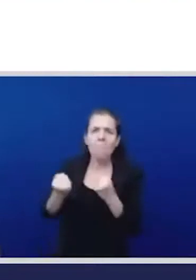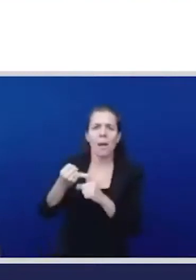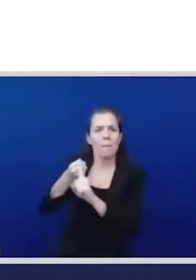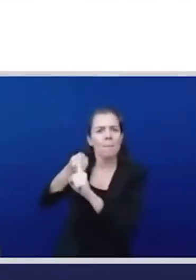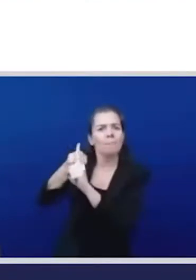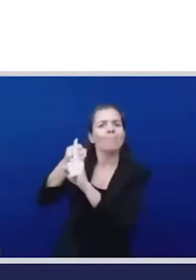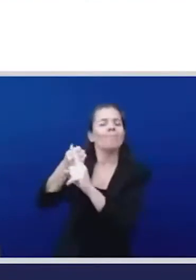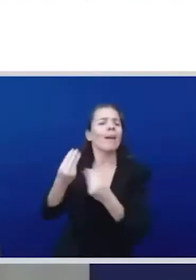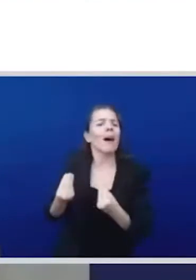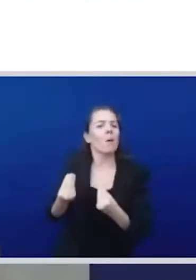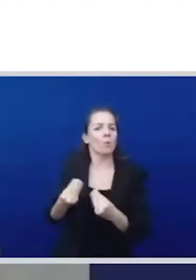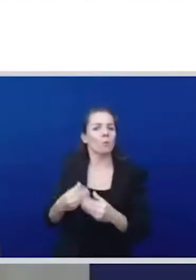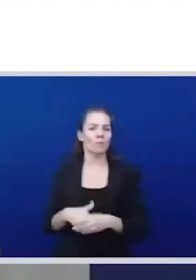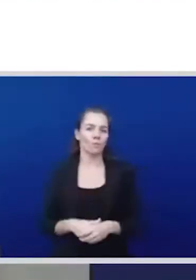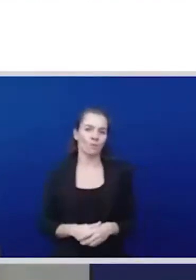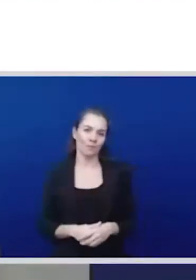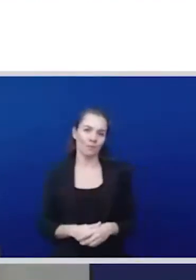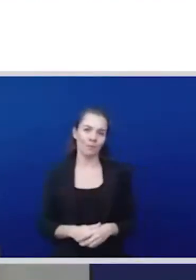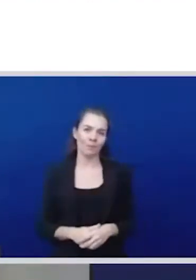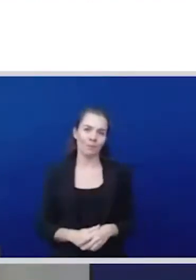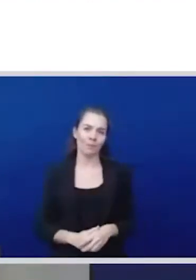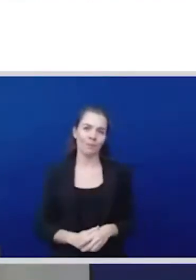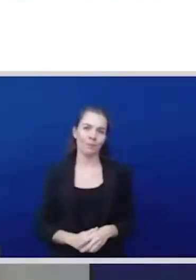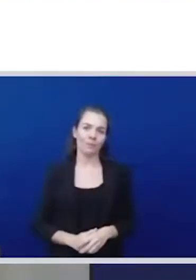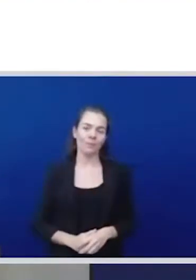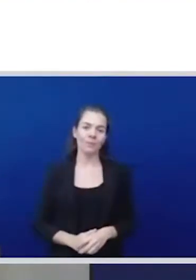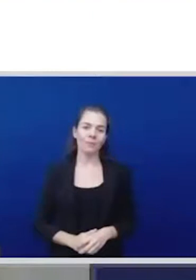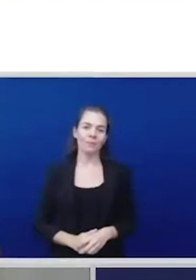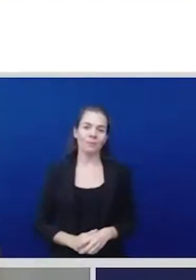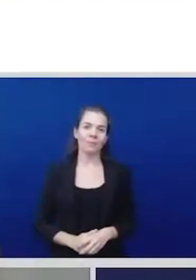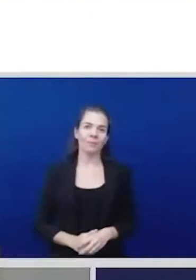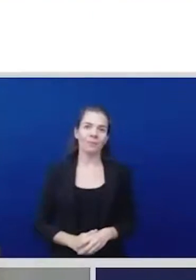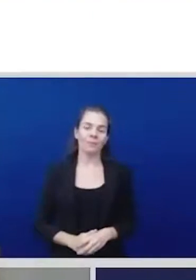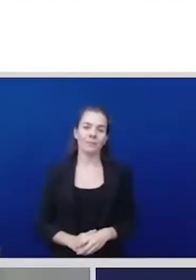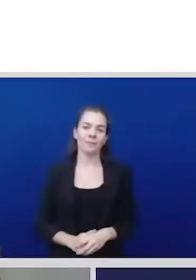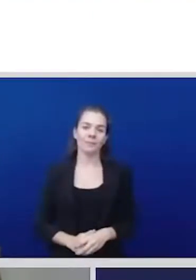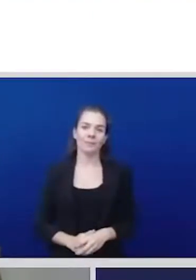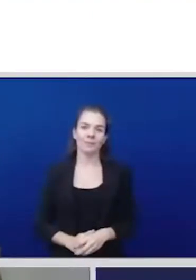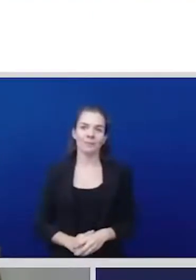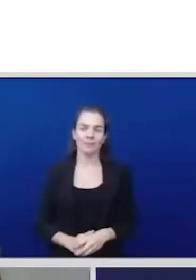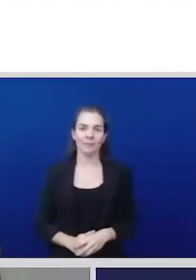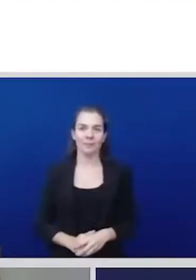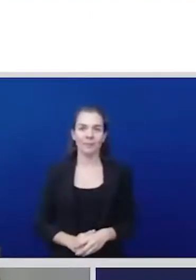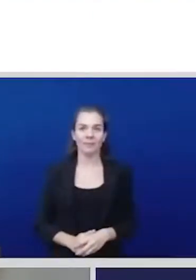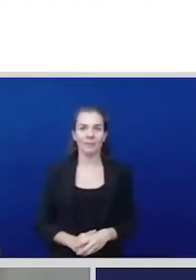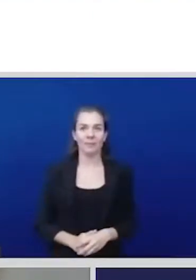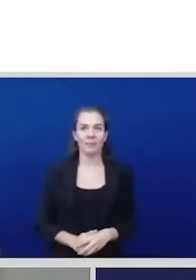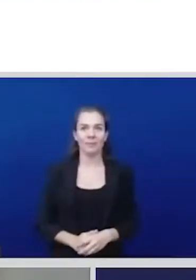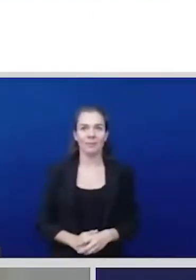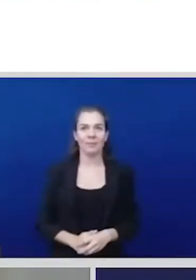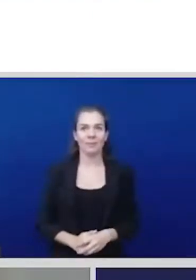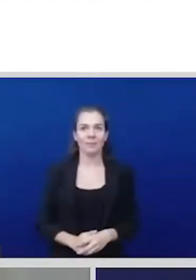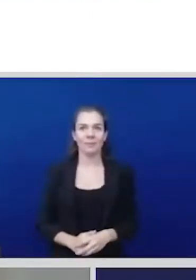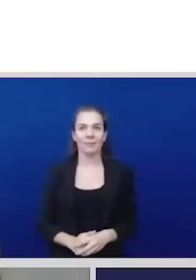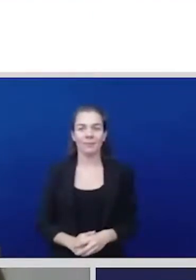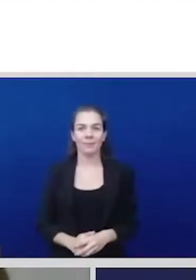question for you about this issue of care but specifically on co